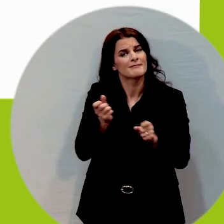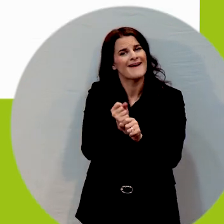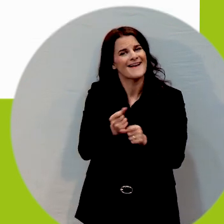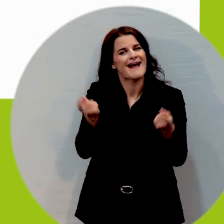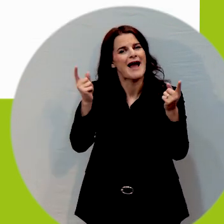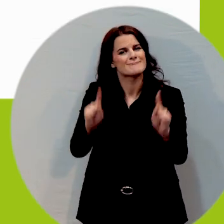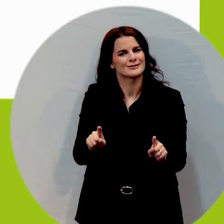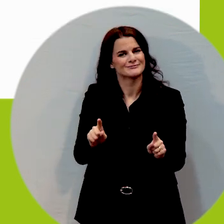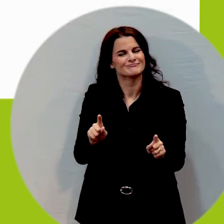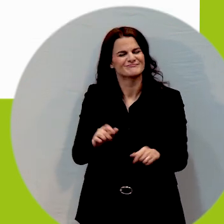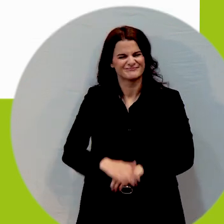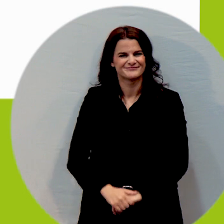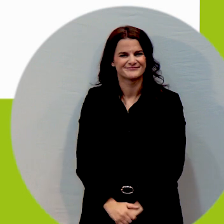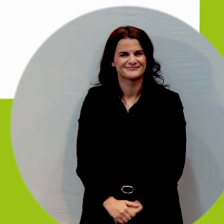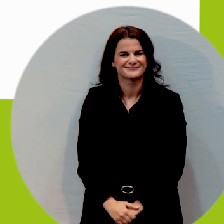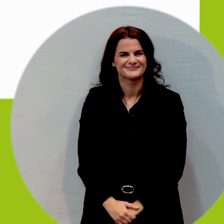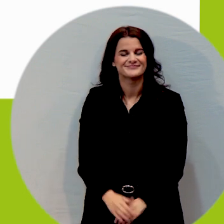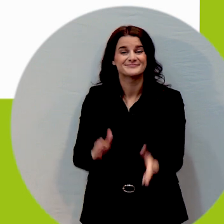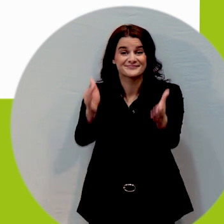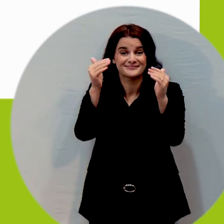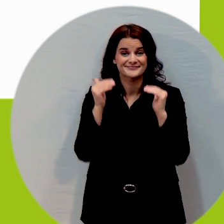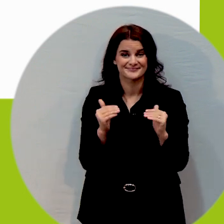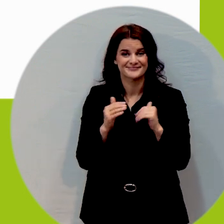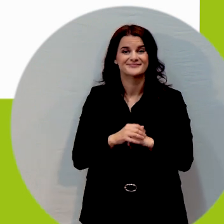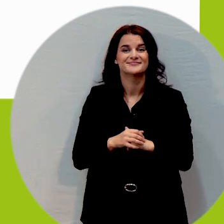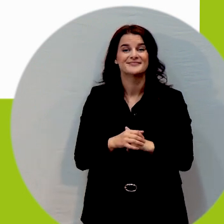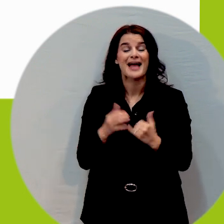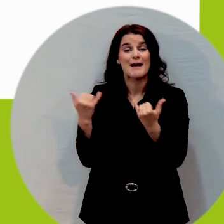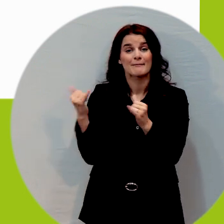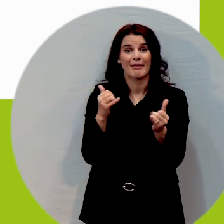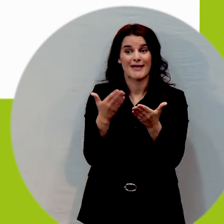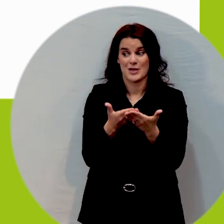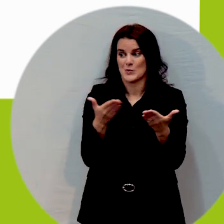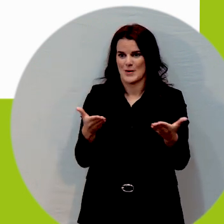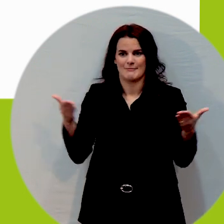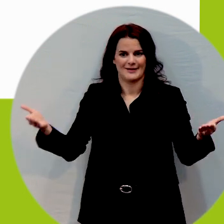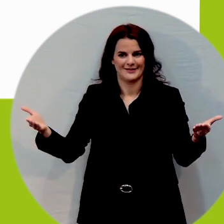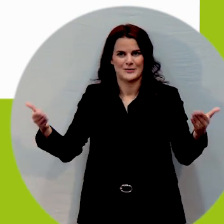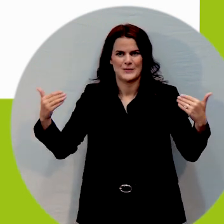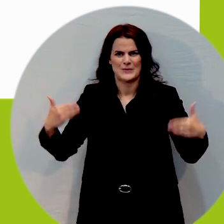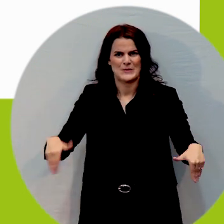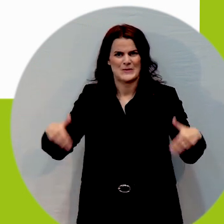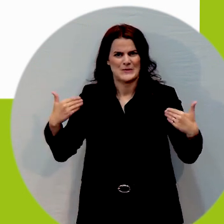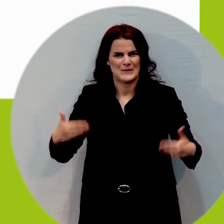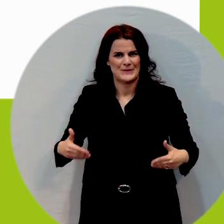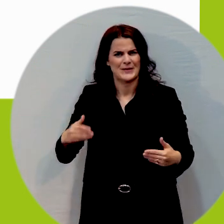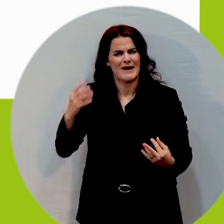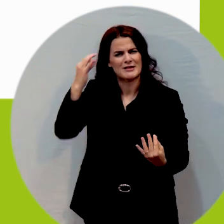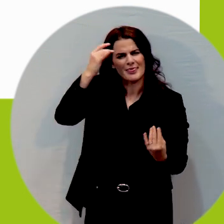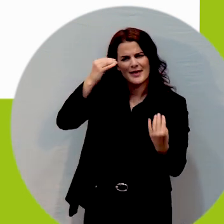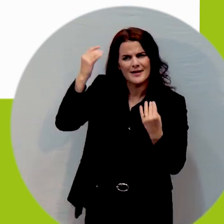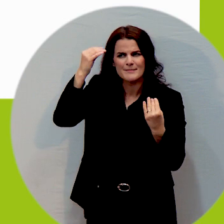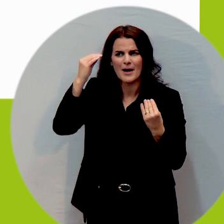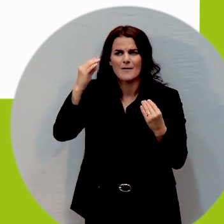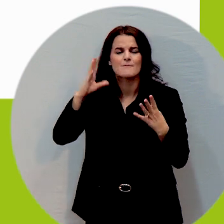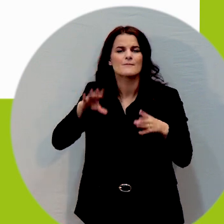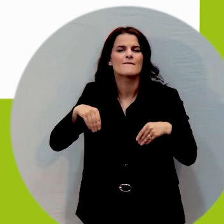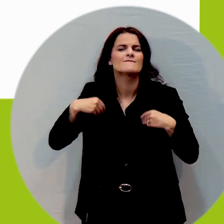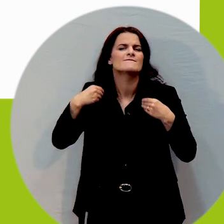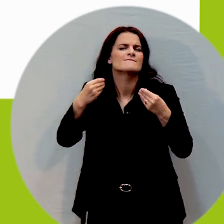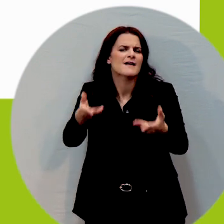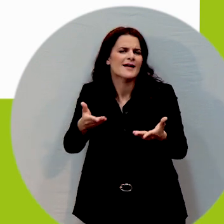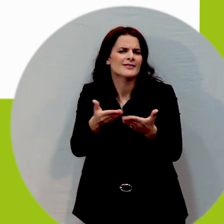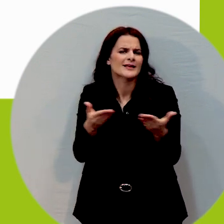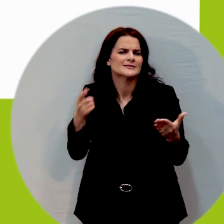play equipment we need to think about providing provision for wheelchair users